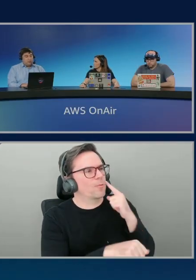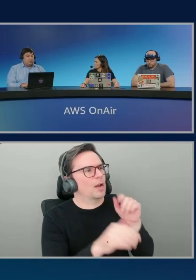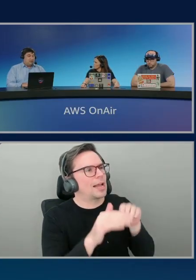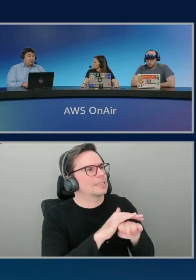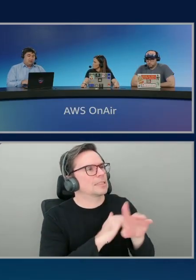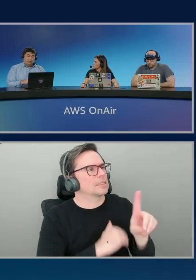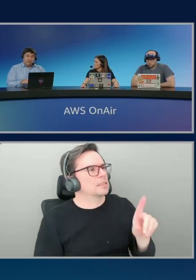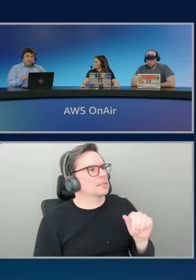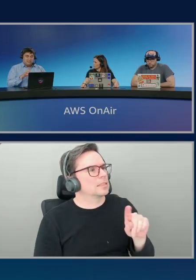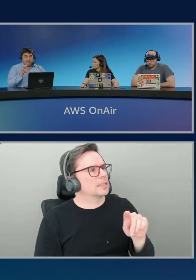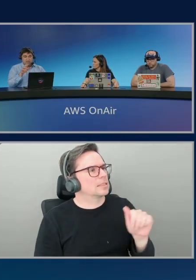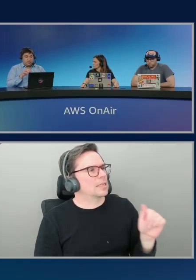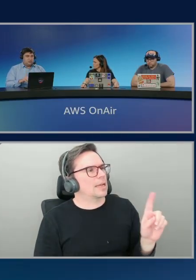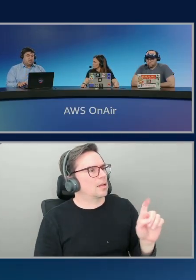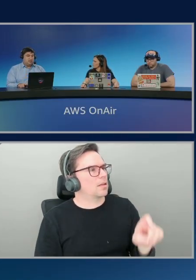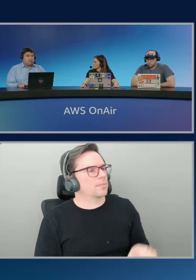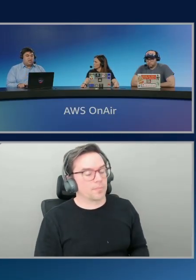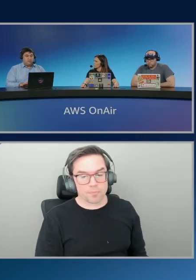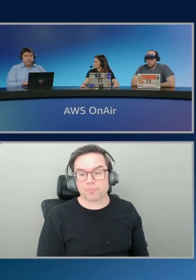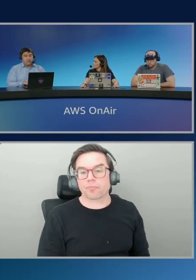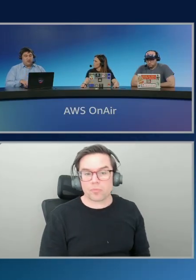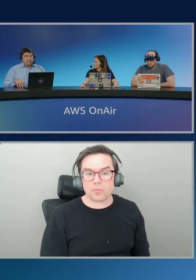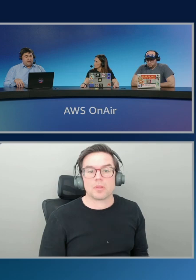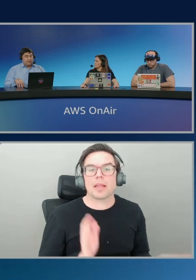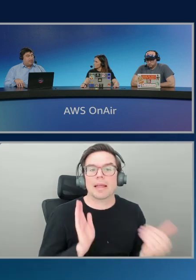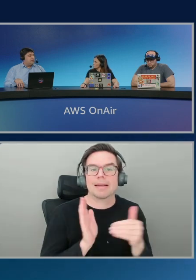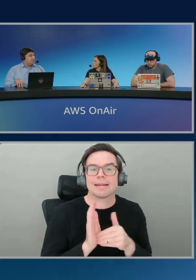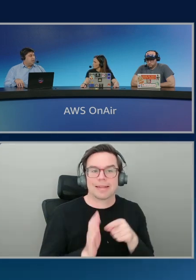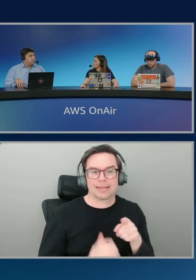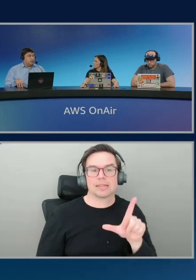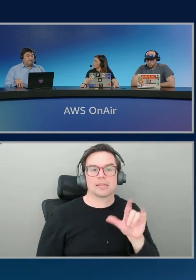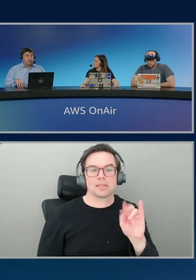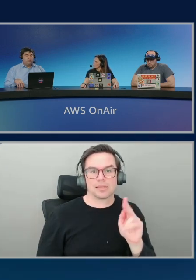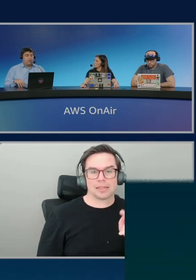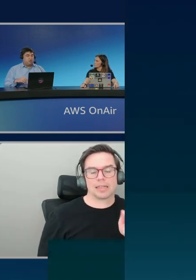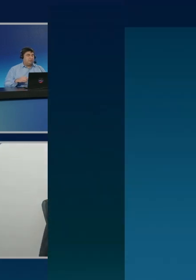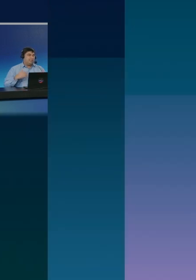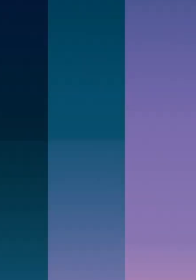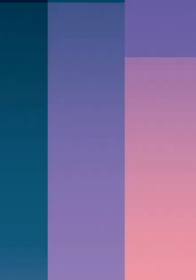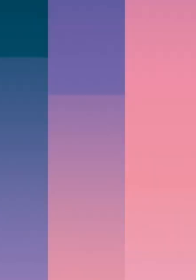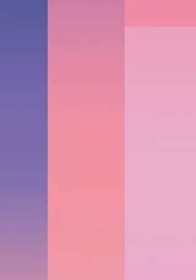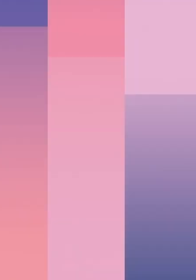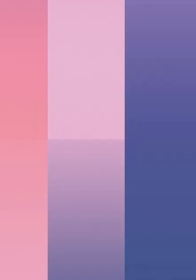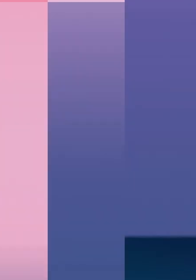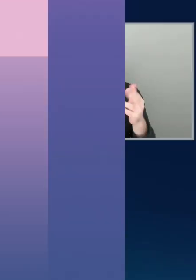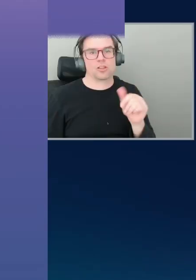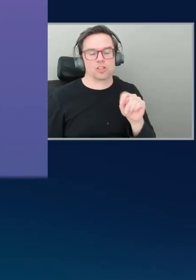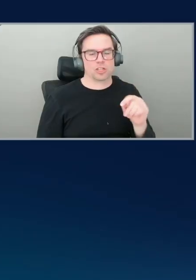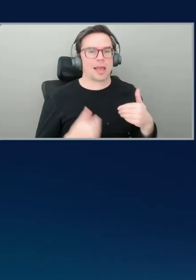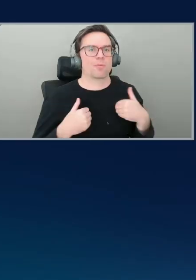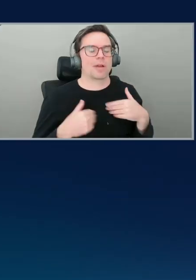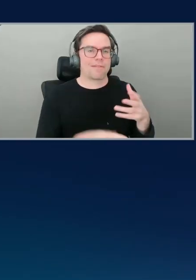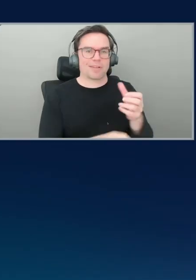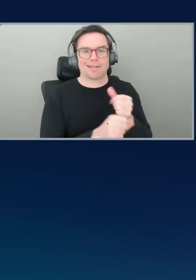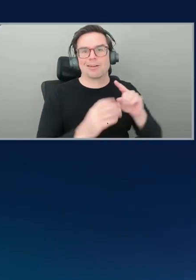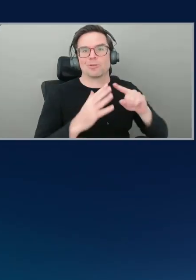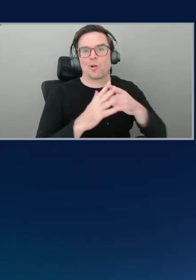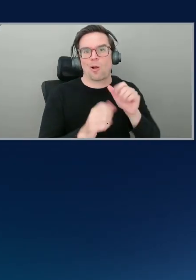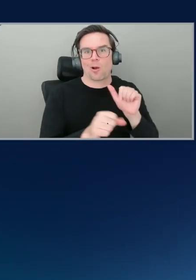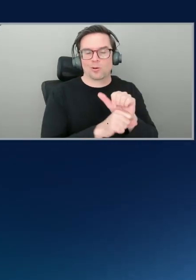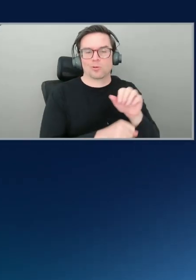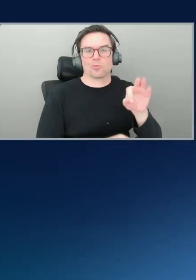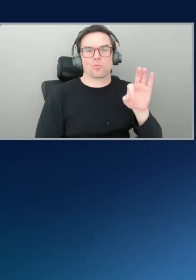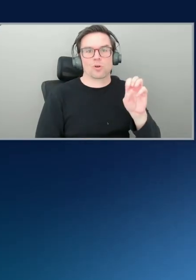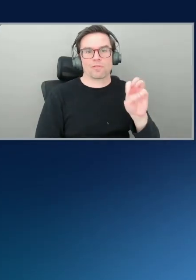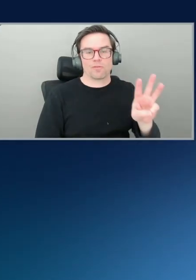So like when, and again, this is a link we can share in the chat, but we do have like a getting started workflow where you can basically set up like who has